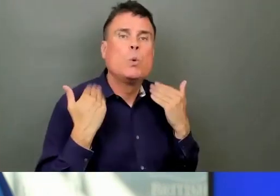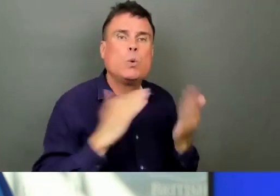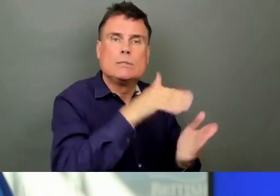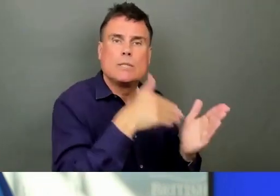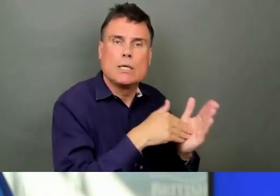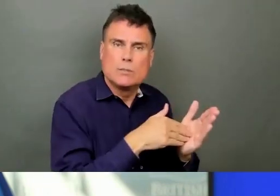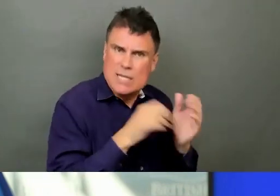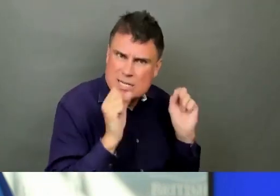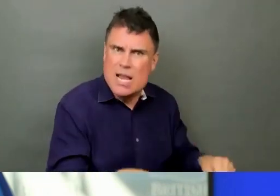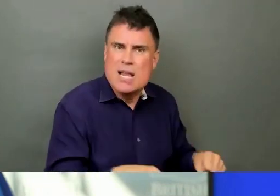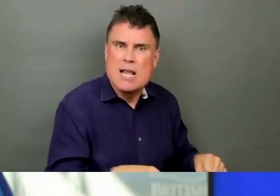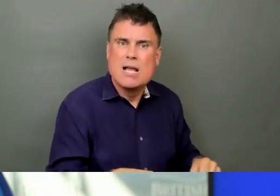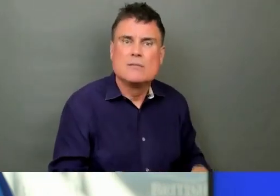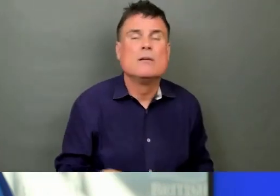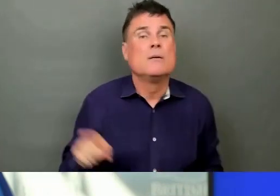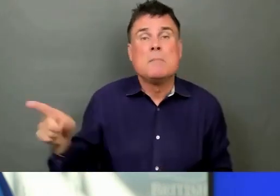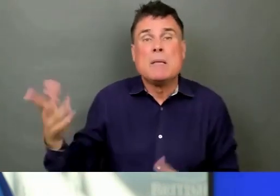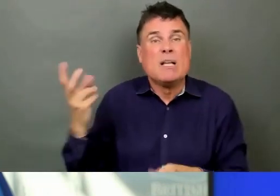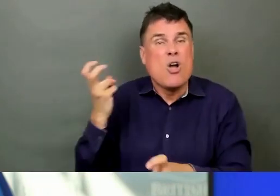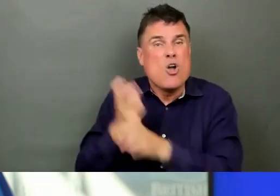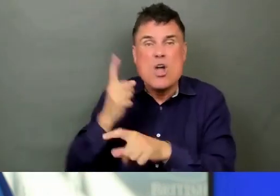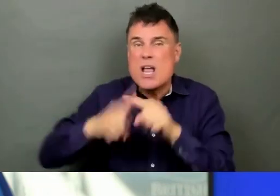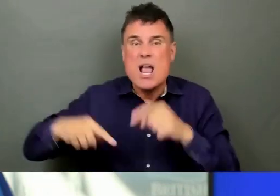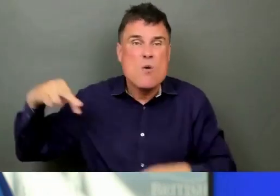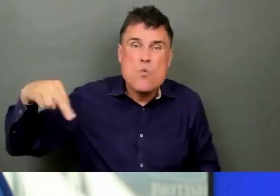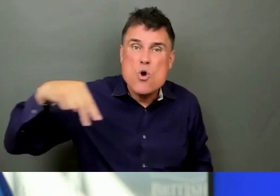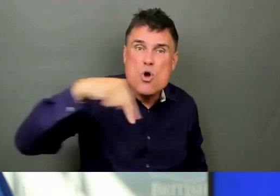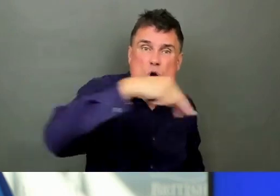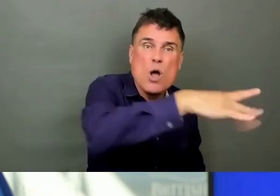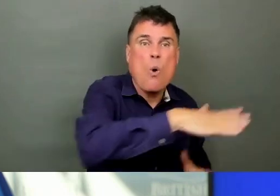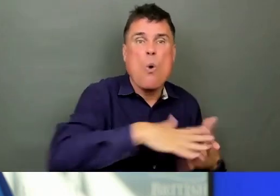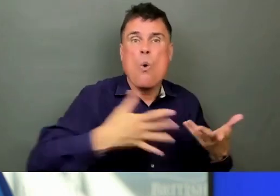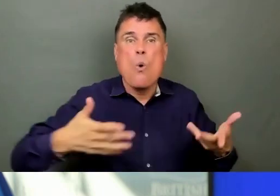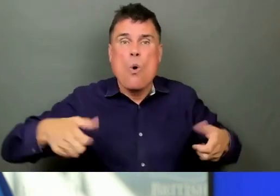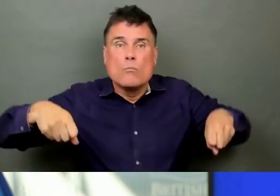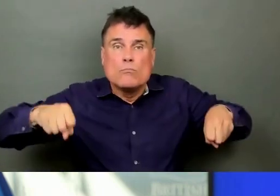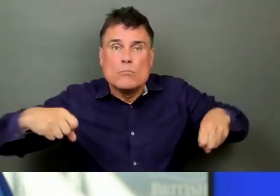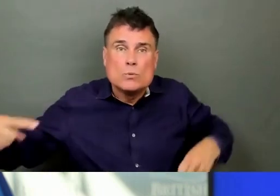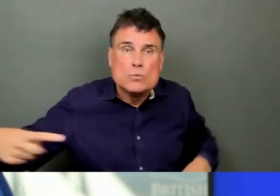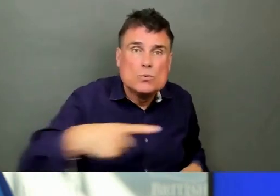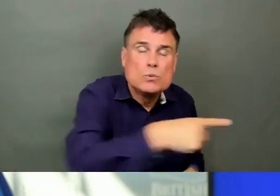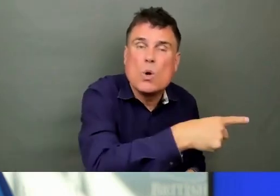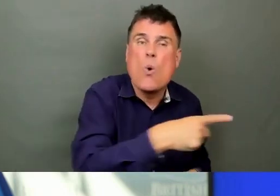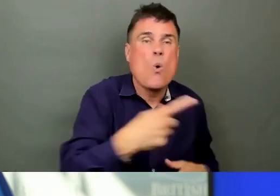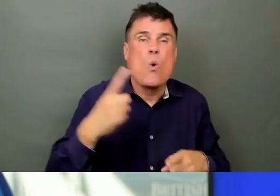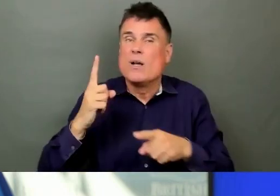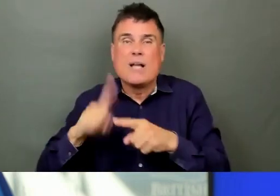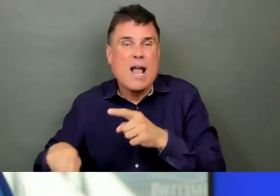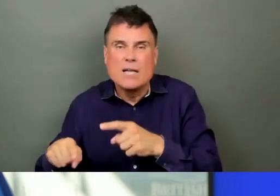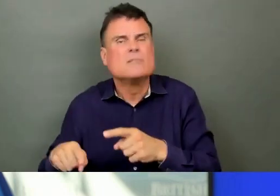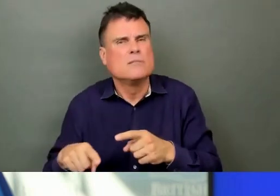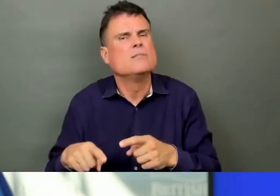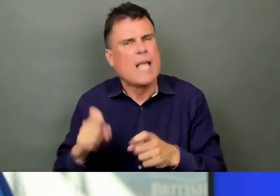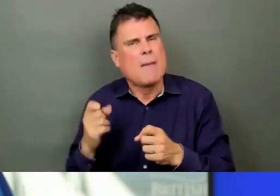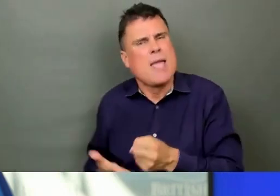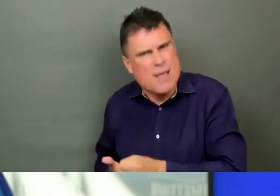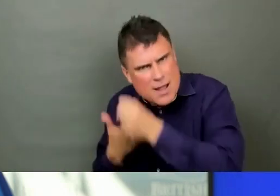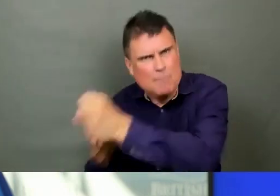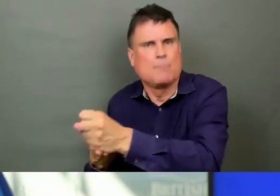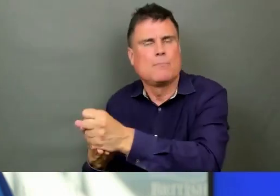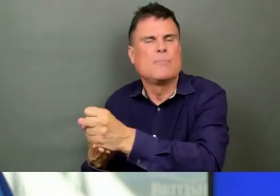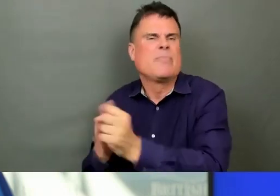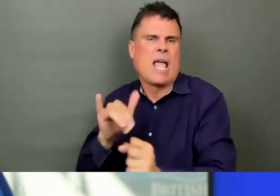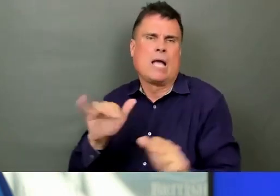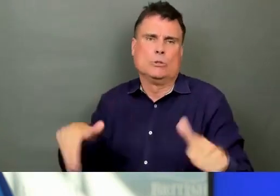Dr. Henry has provided, but also in many communities, other supports. So, yes, I think that's a positive idea. And I think,